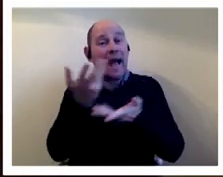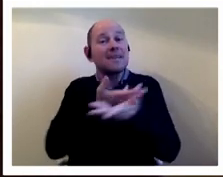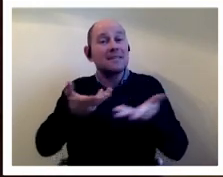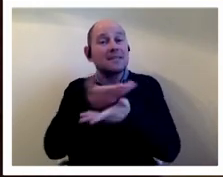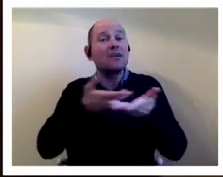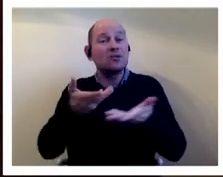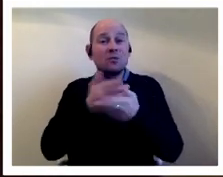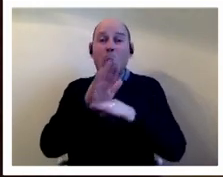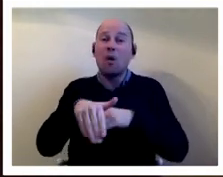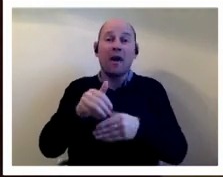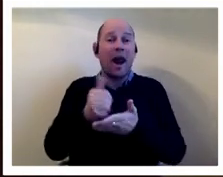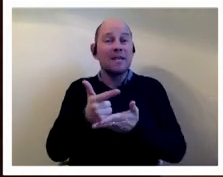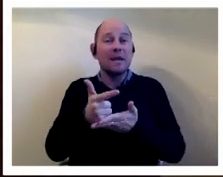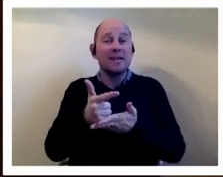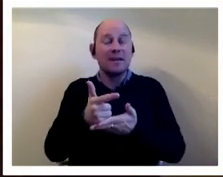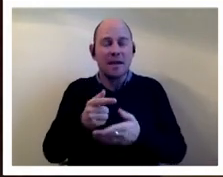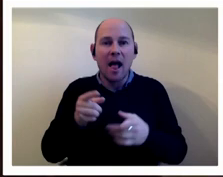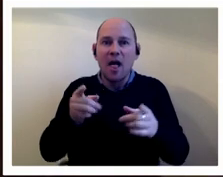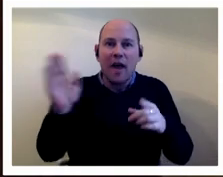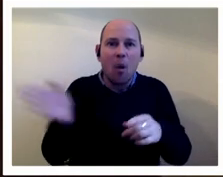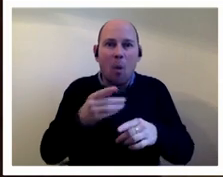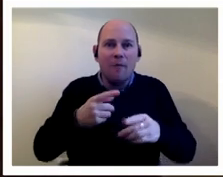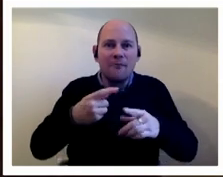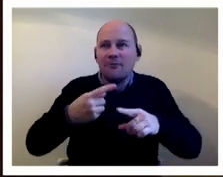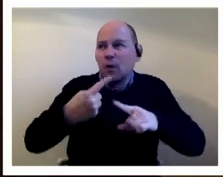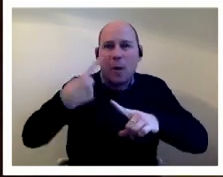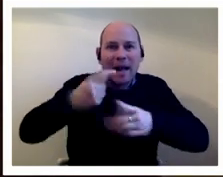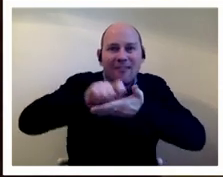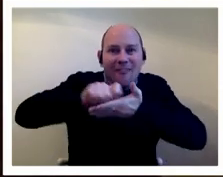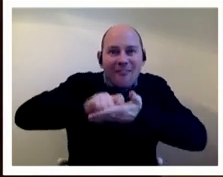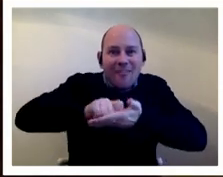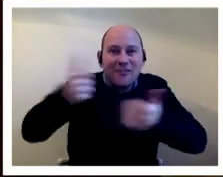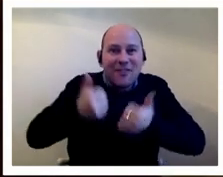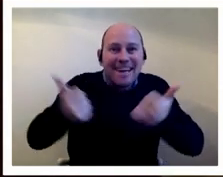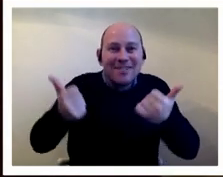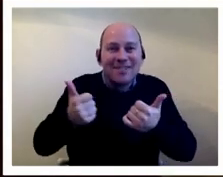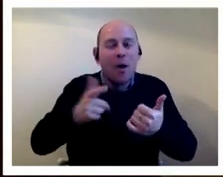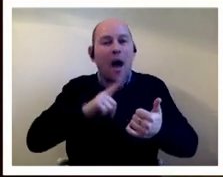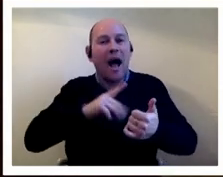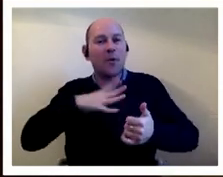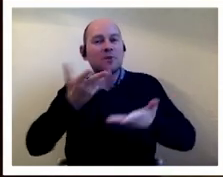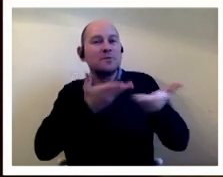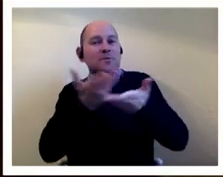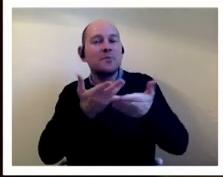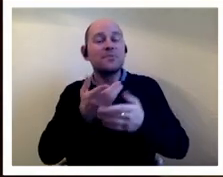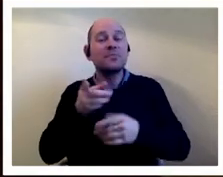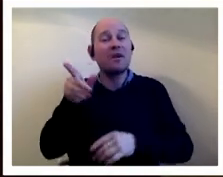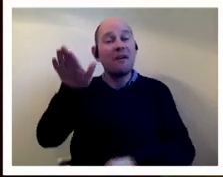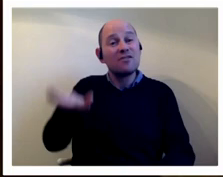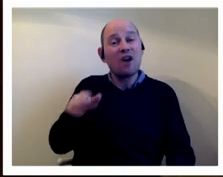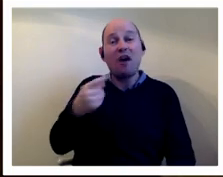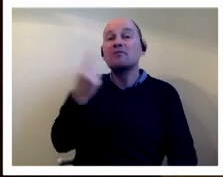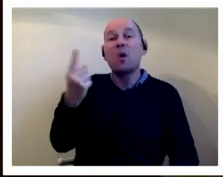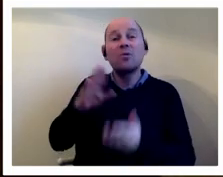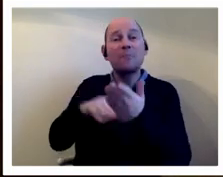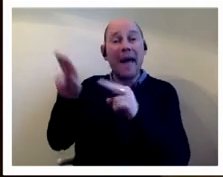and they all finished very very quickly that day since they had that discussion one of the children did tell their parents and the parents complained about it and she wasn't allowed